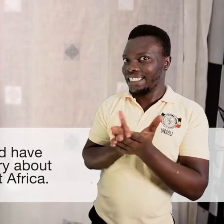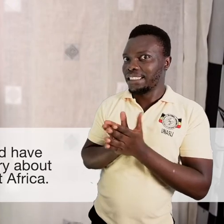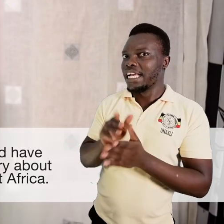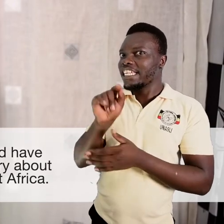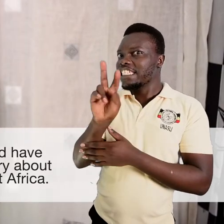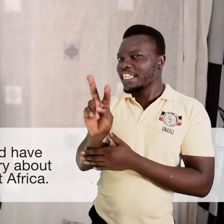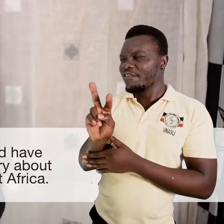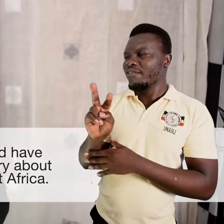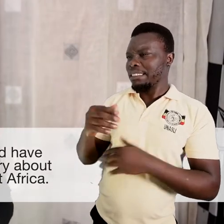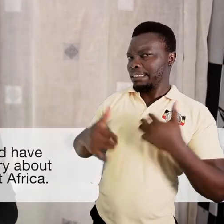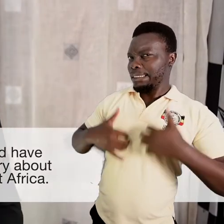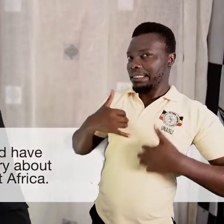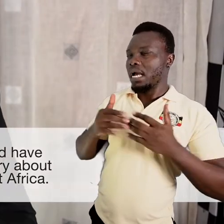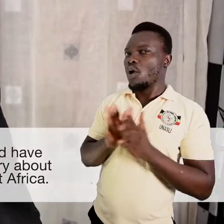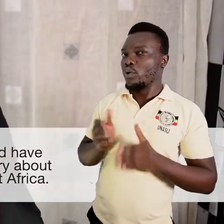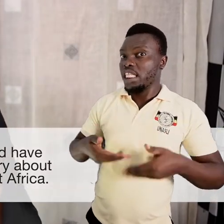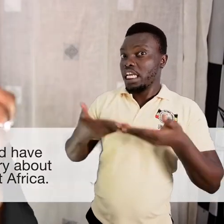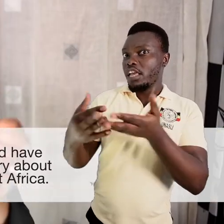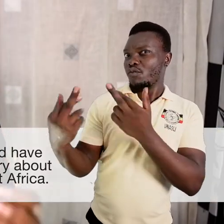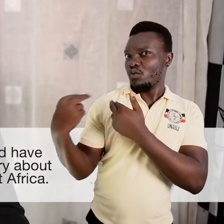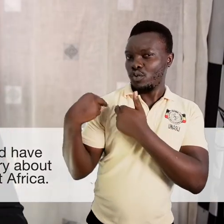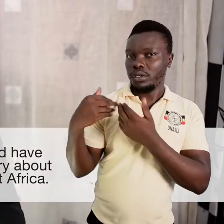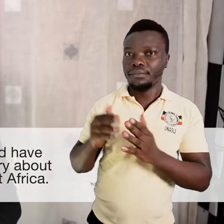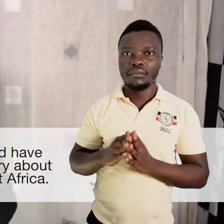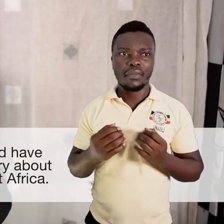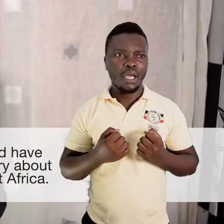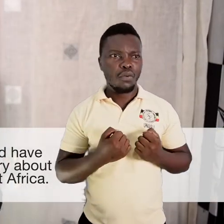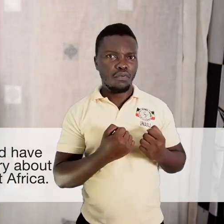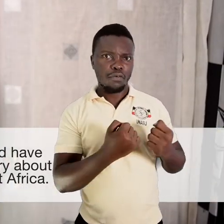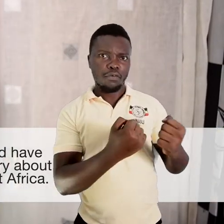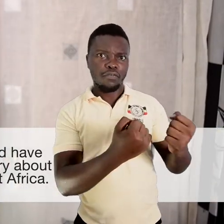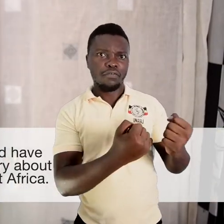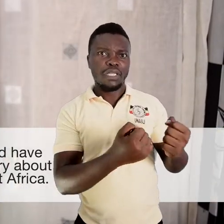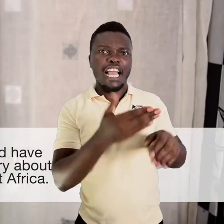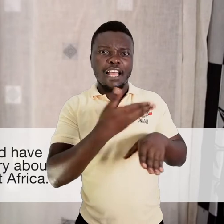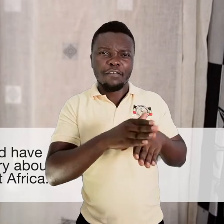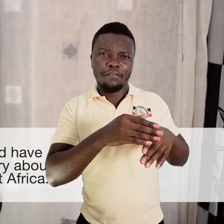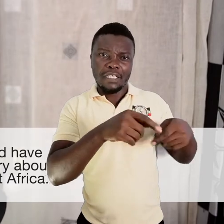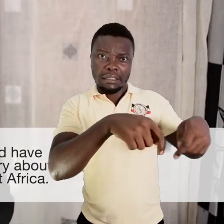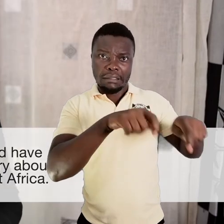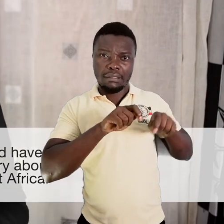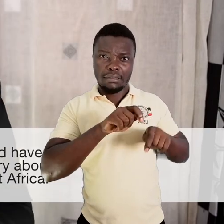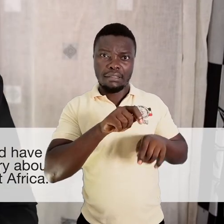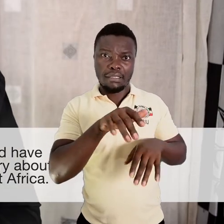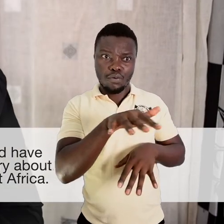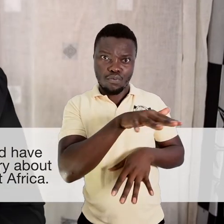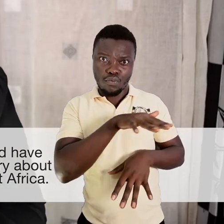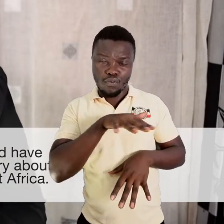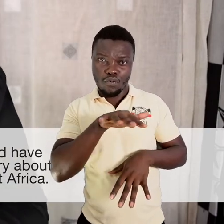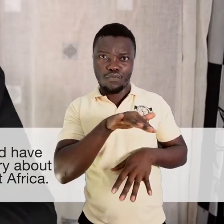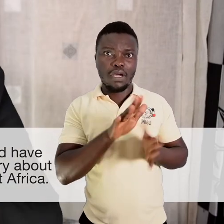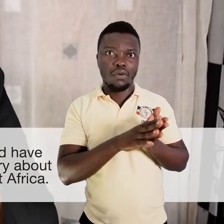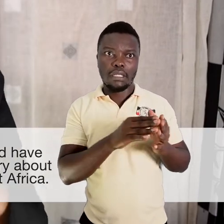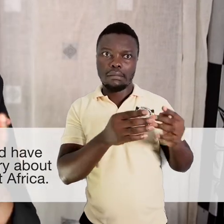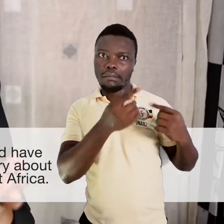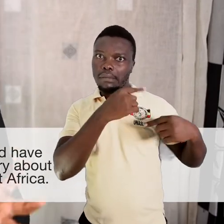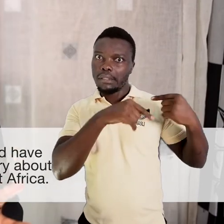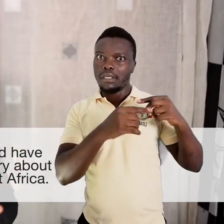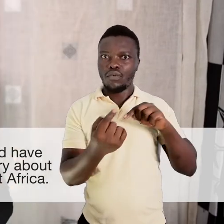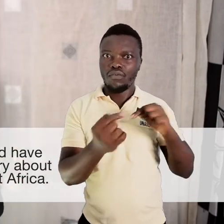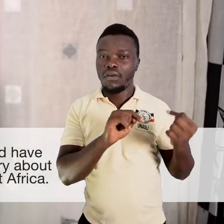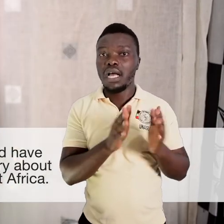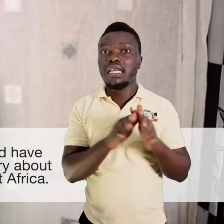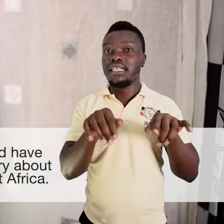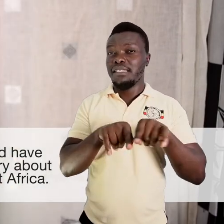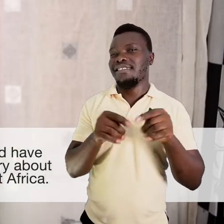And you are going to go to the different fishing grounds or the different landing sites that we have talked about or even